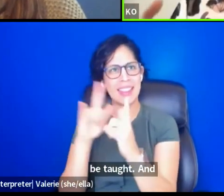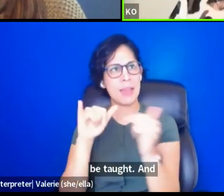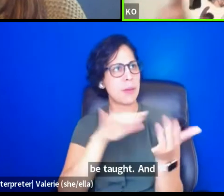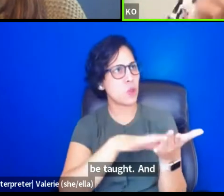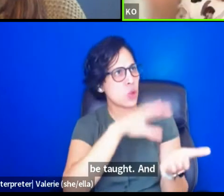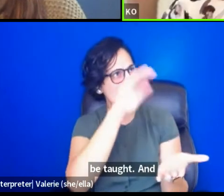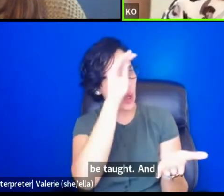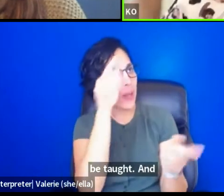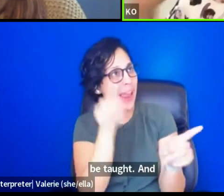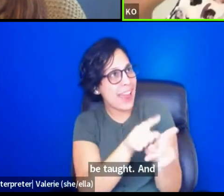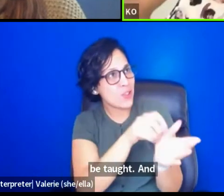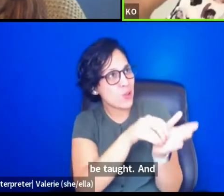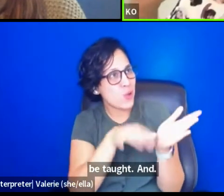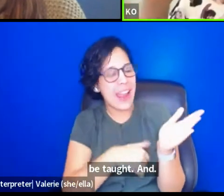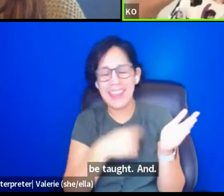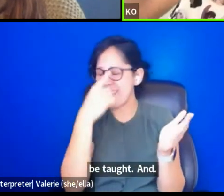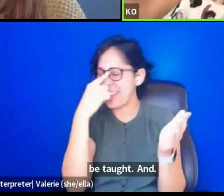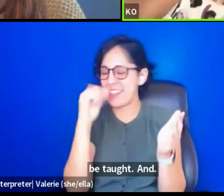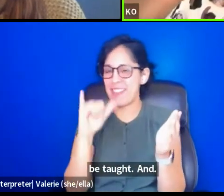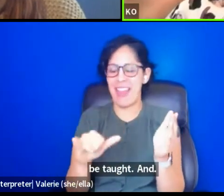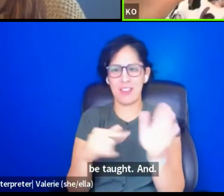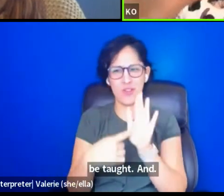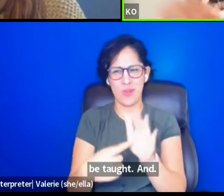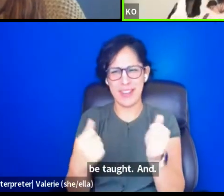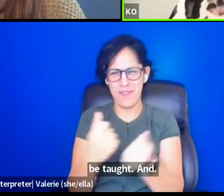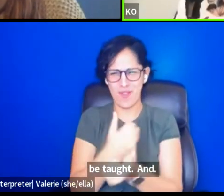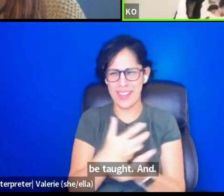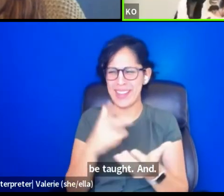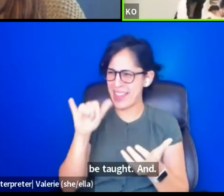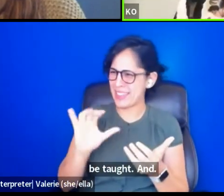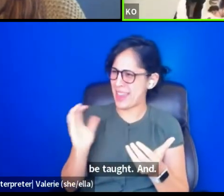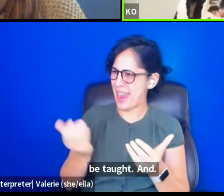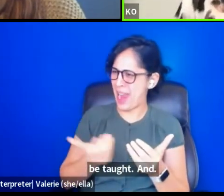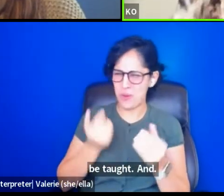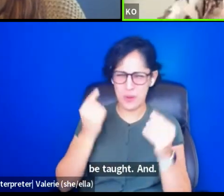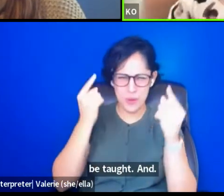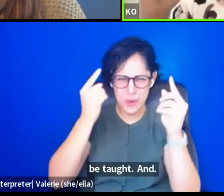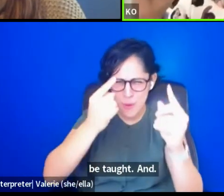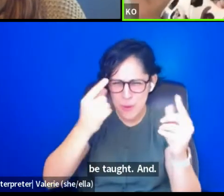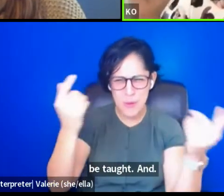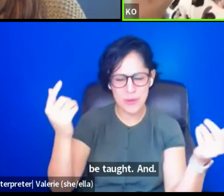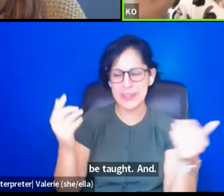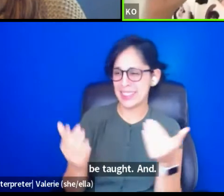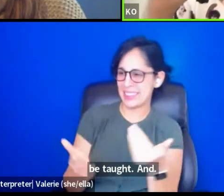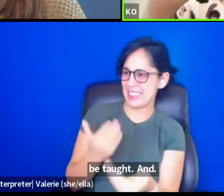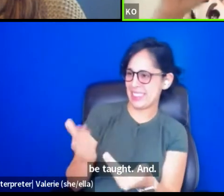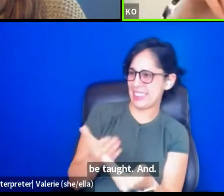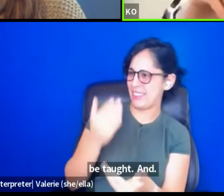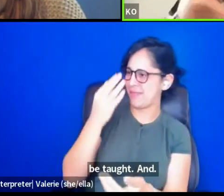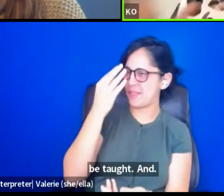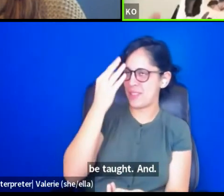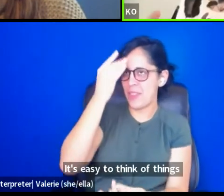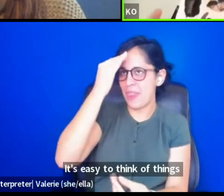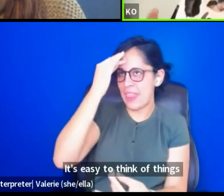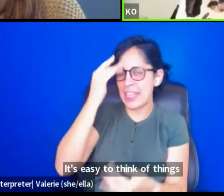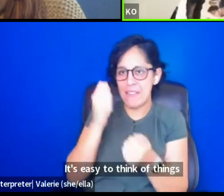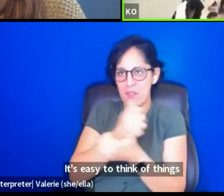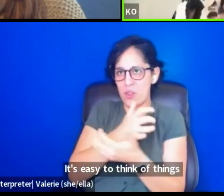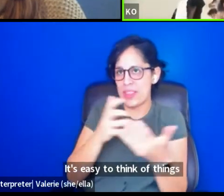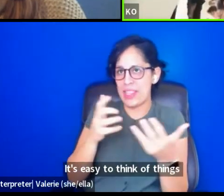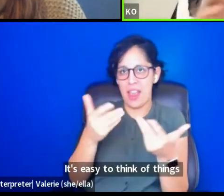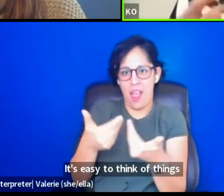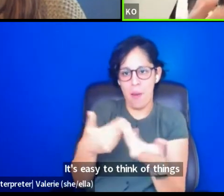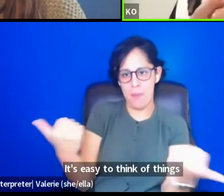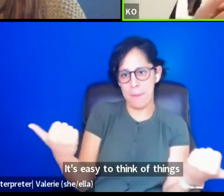everything. I think that that put, that's like the mission here. Uh, it's easy to, to think of things breaking apart,